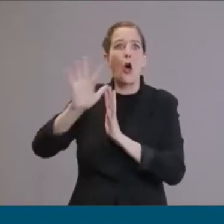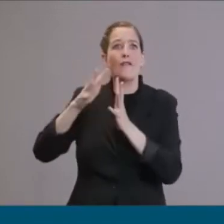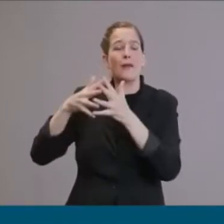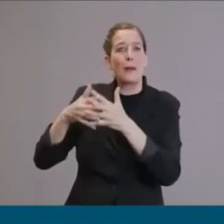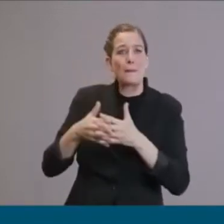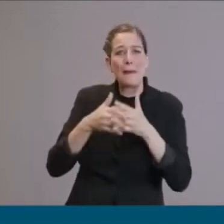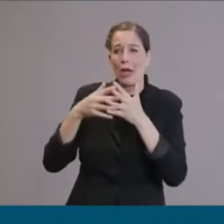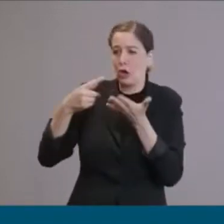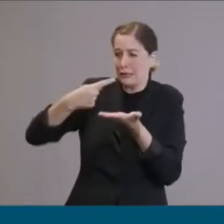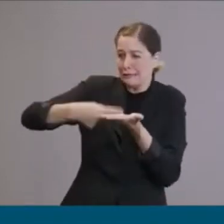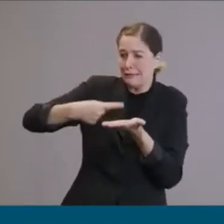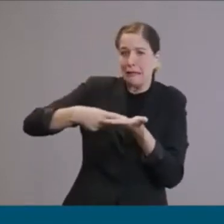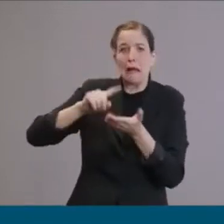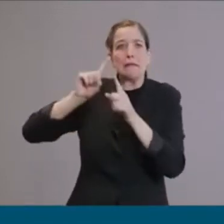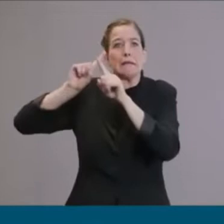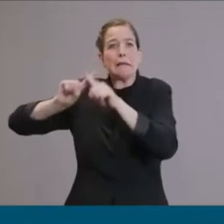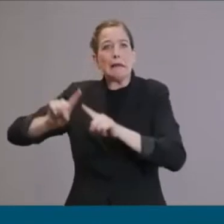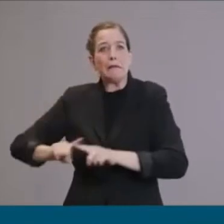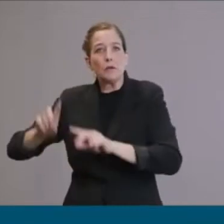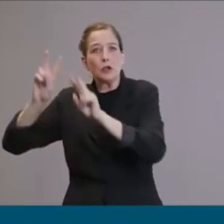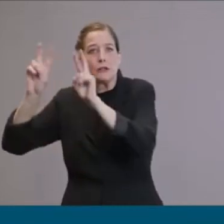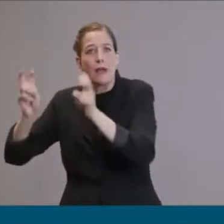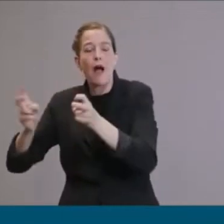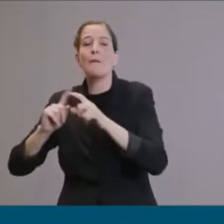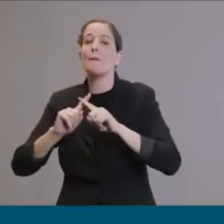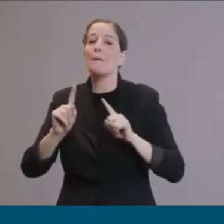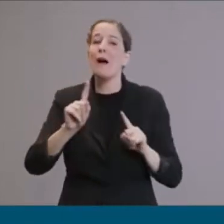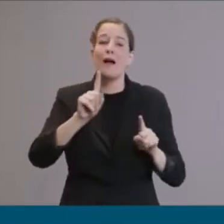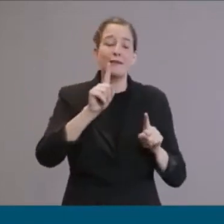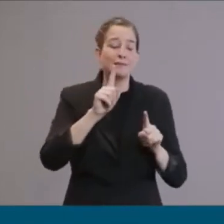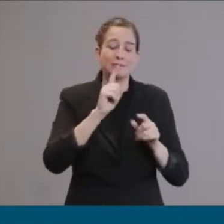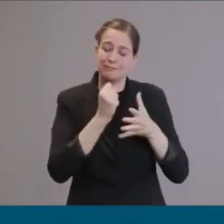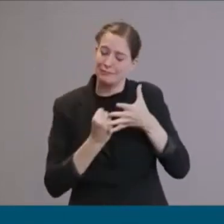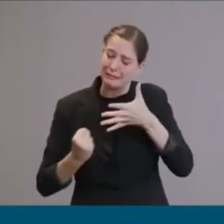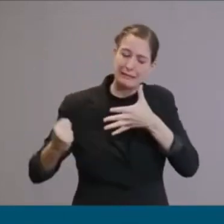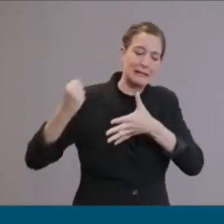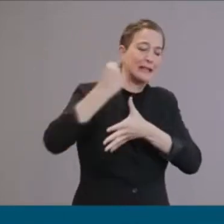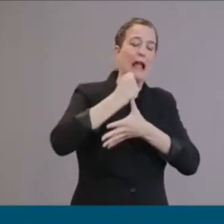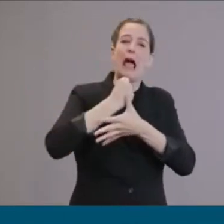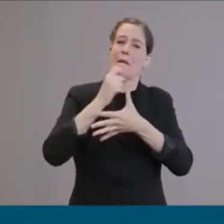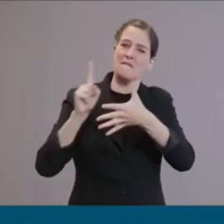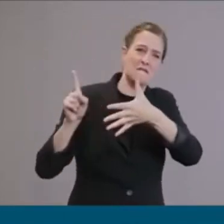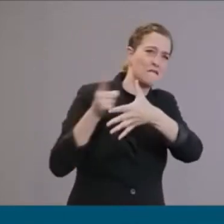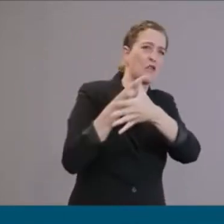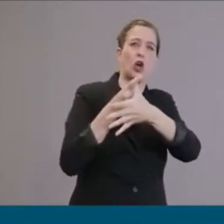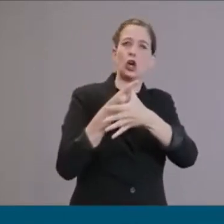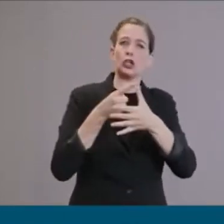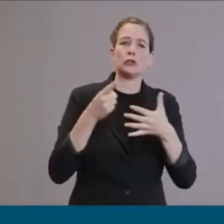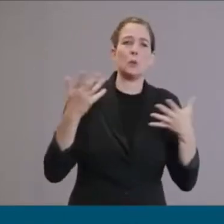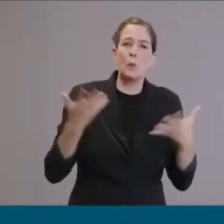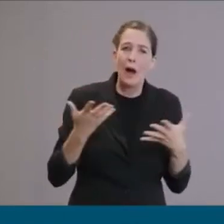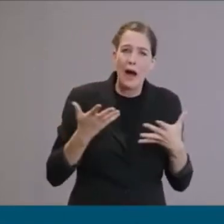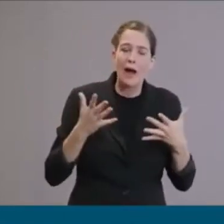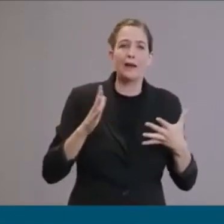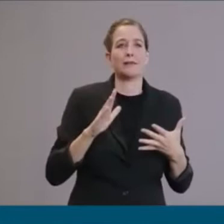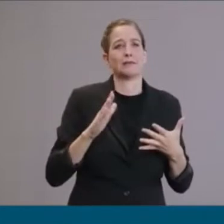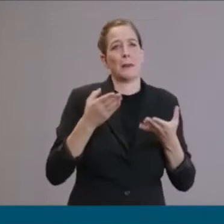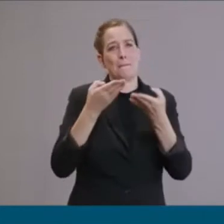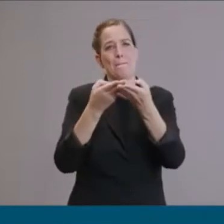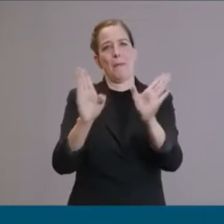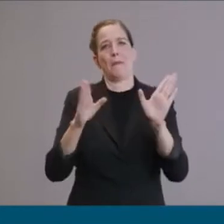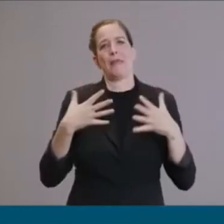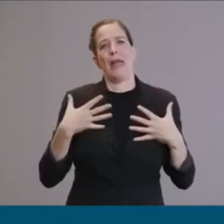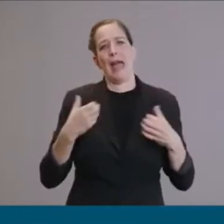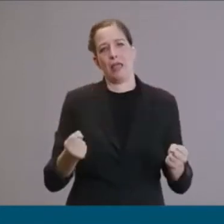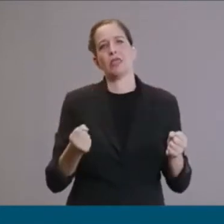public health has been top of mind for my administration and it has been Dr. Christ's entire focus.